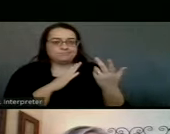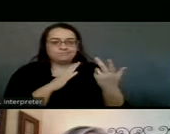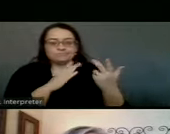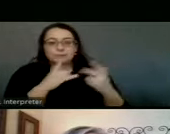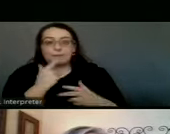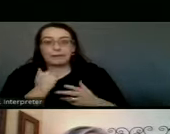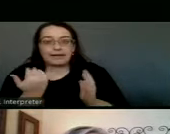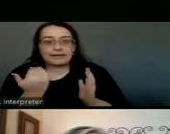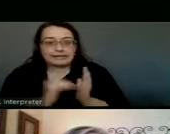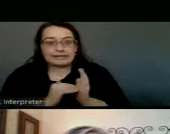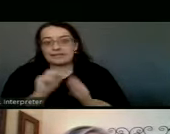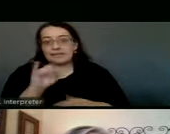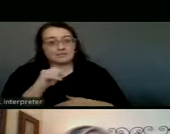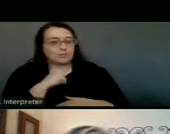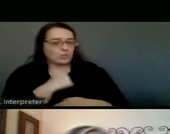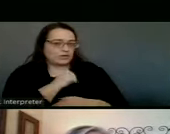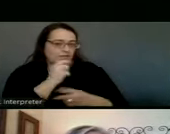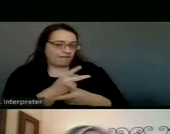don't take the precautions.